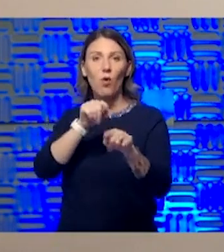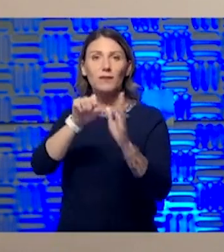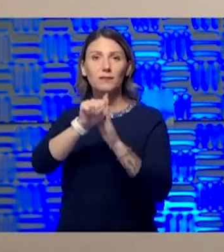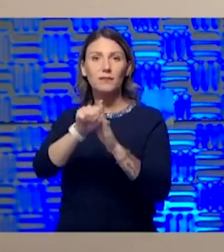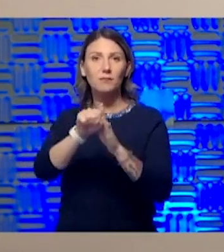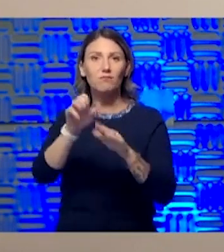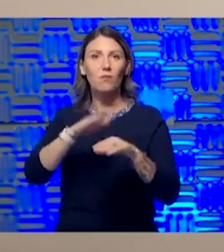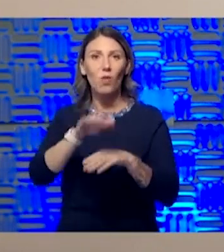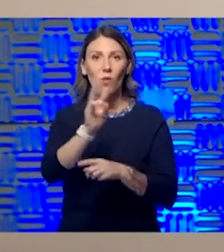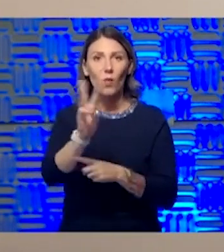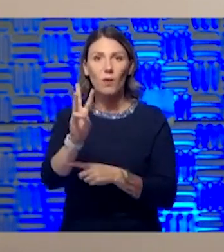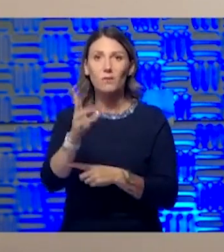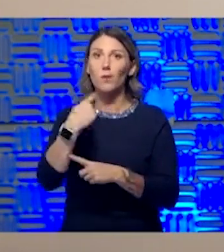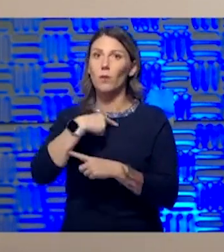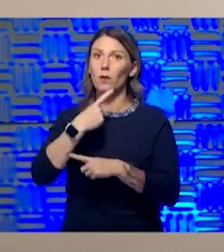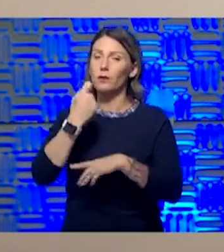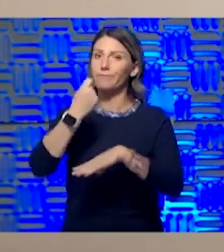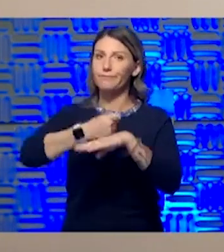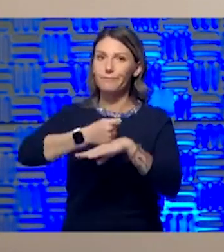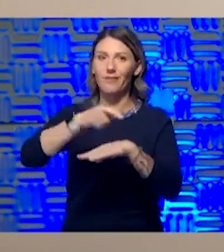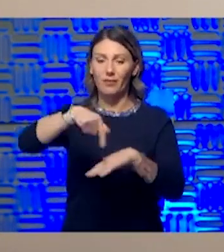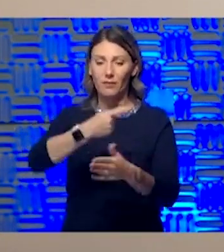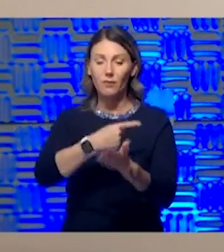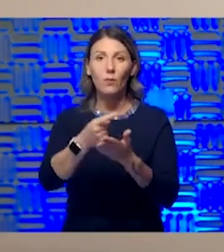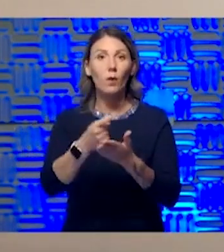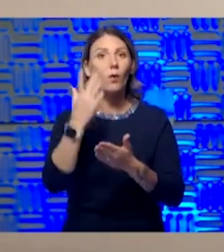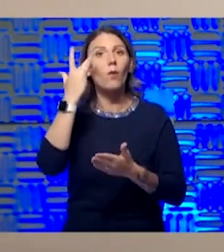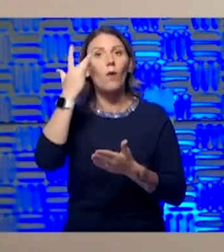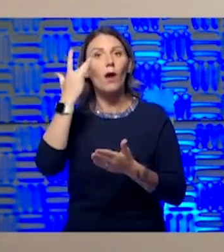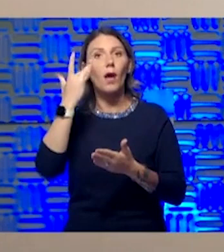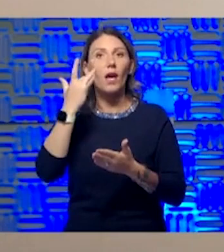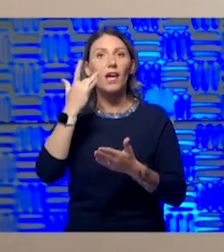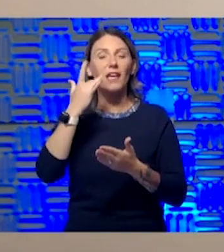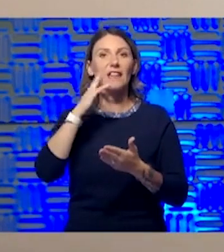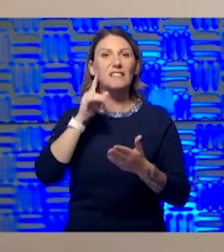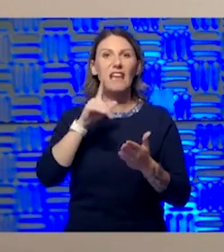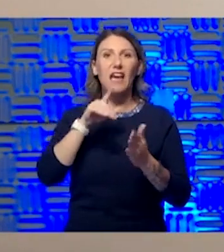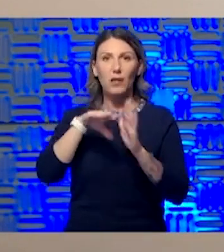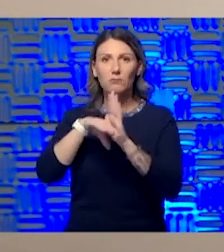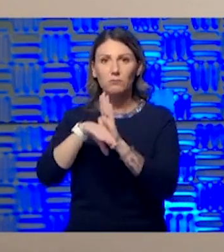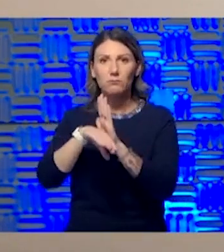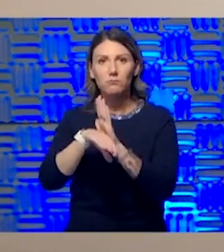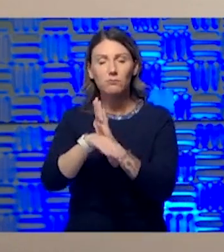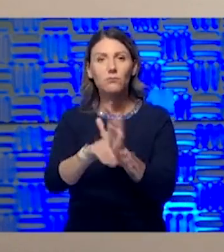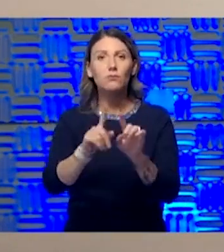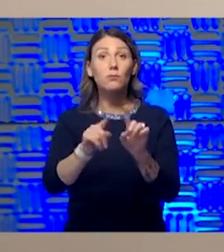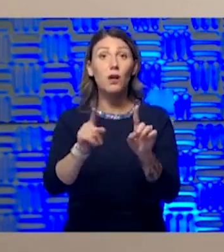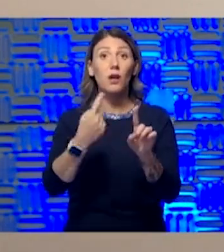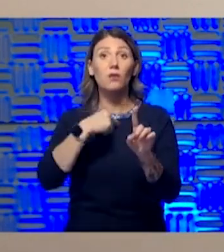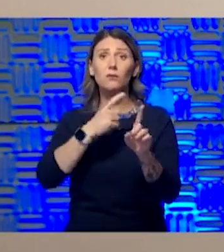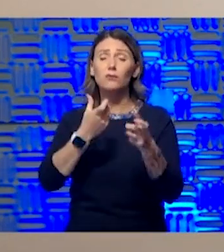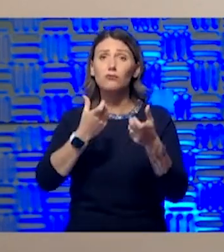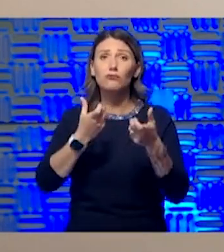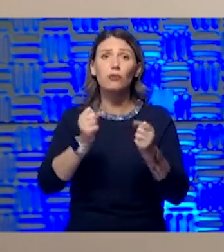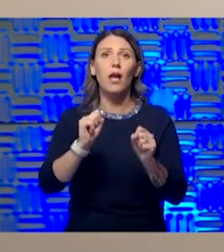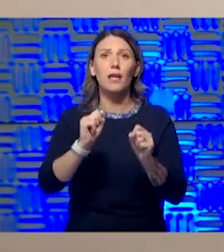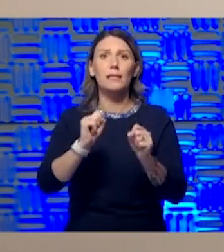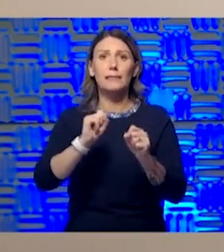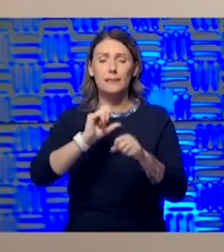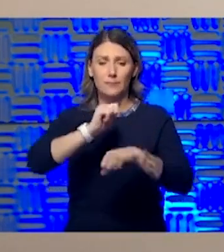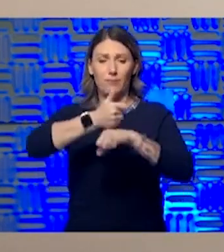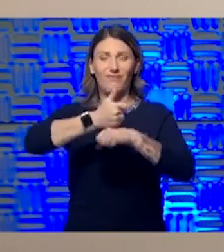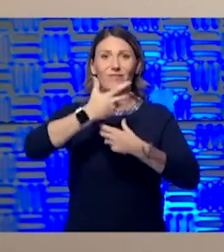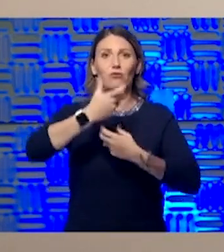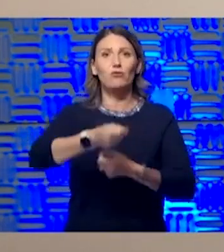actually about to shut that down this week because it's kind of dropped off. But we've really been trying to build trust in the